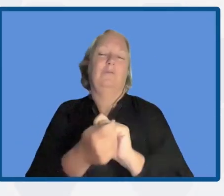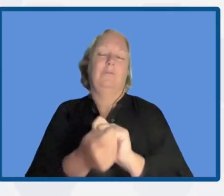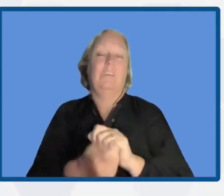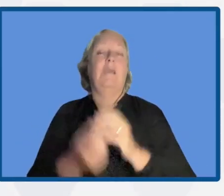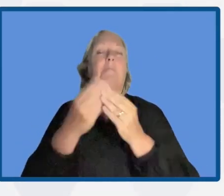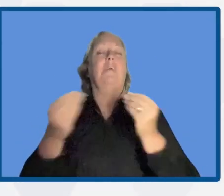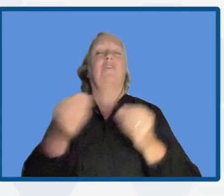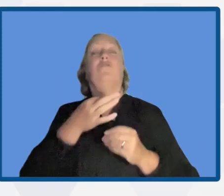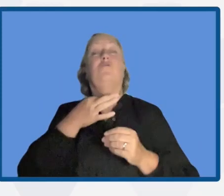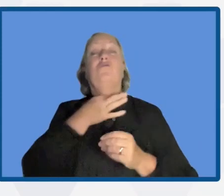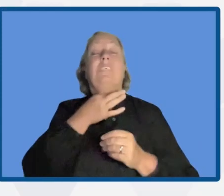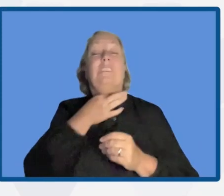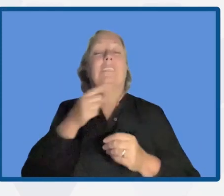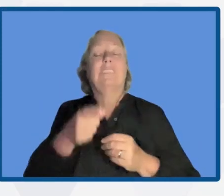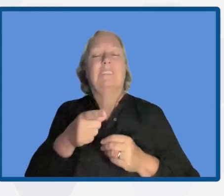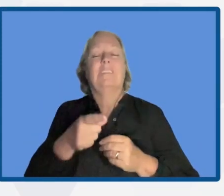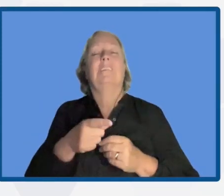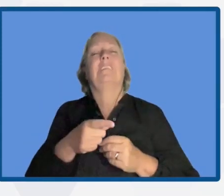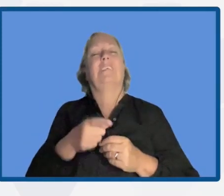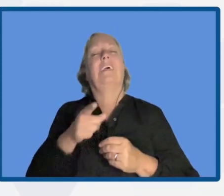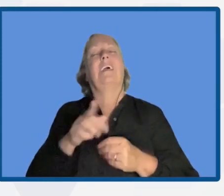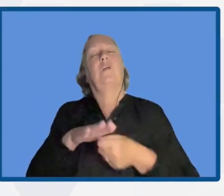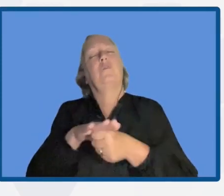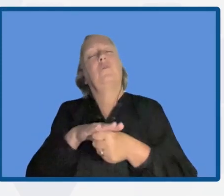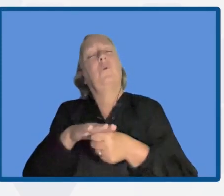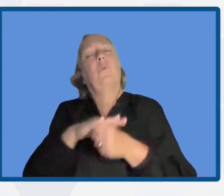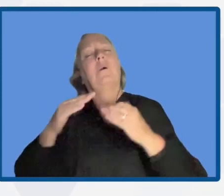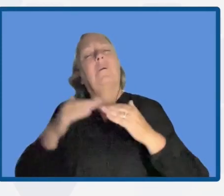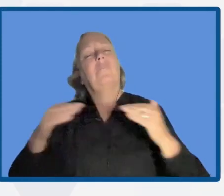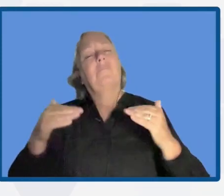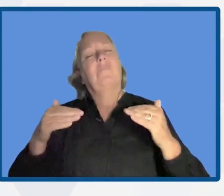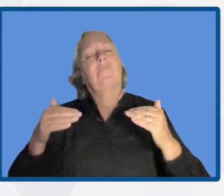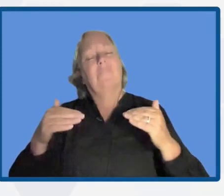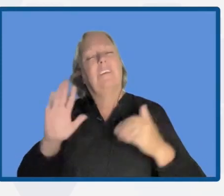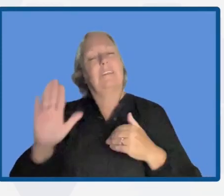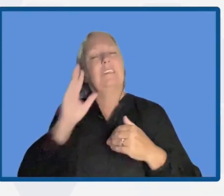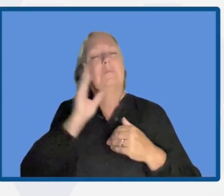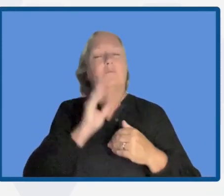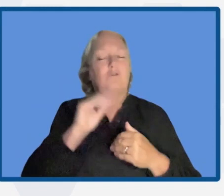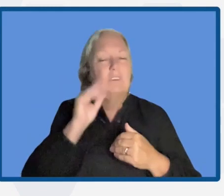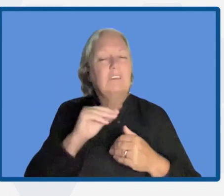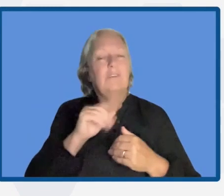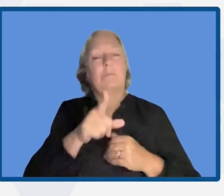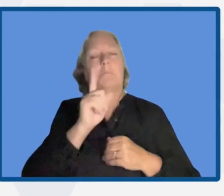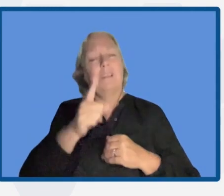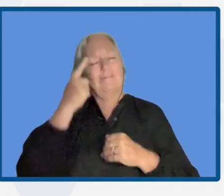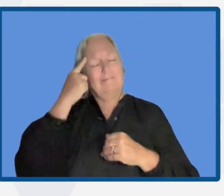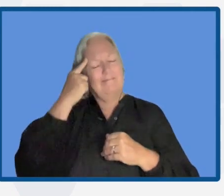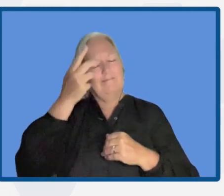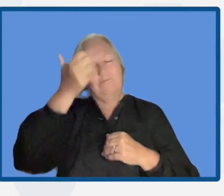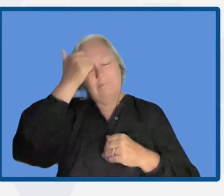change are experienced at the local level, so it is important to remember what happened in the latest drought.